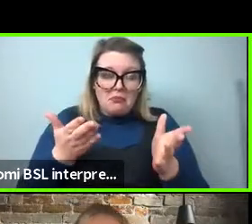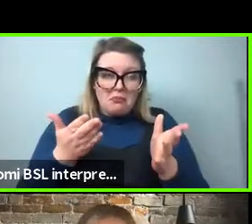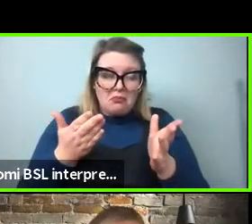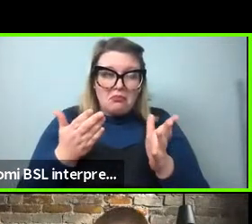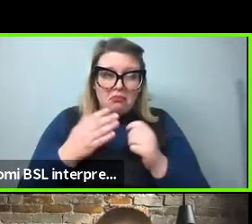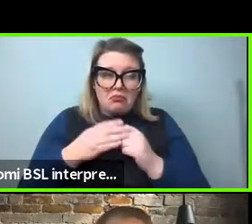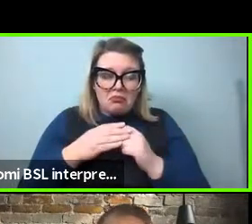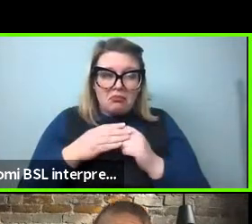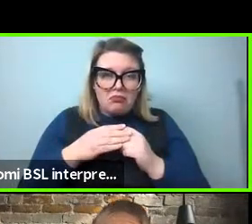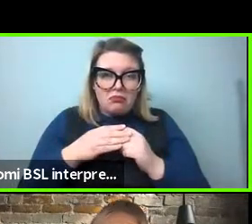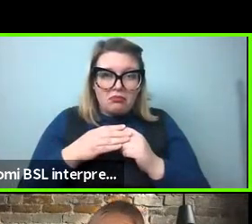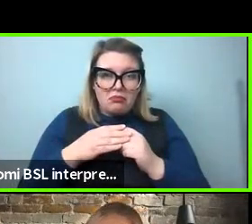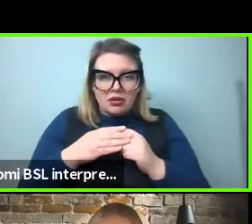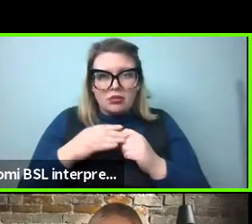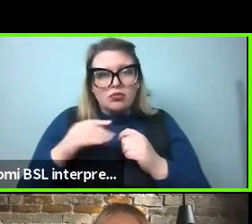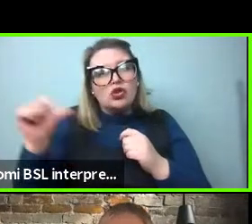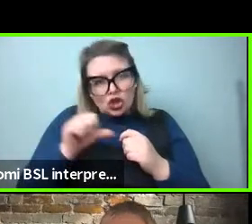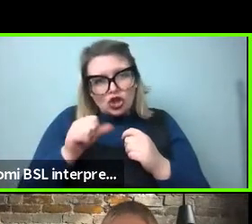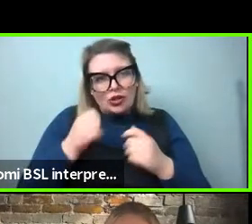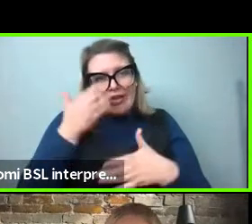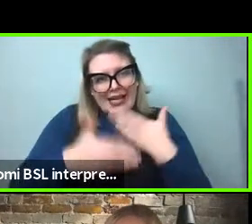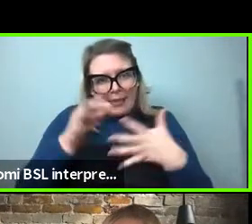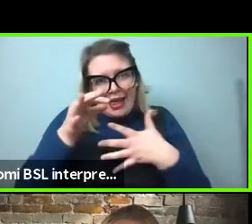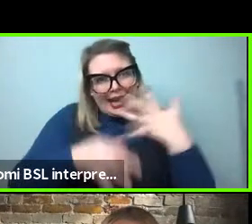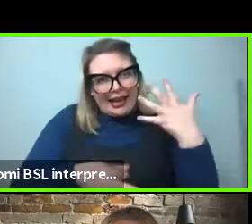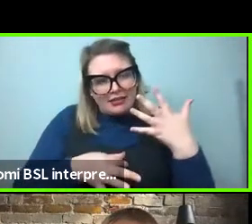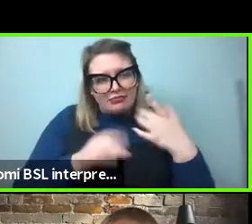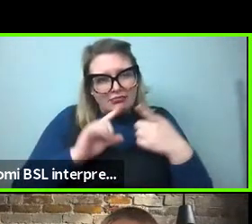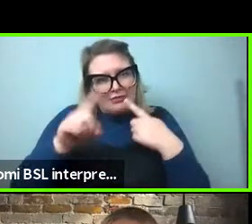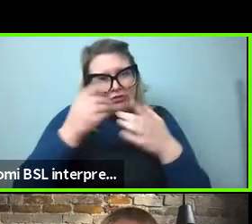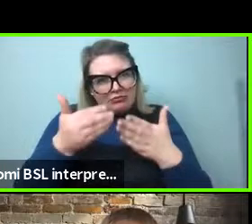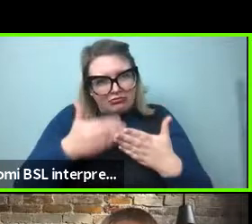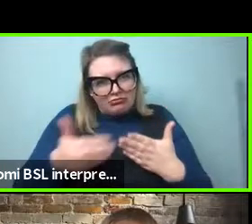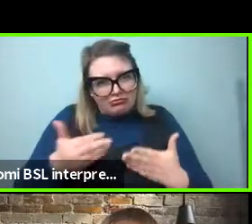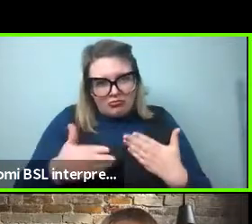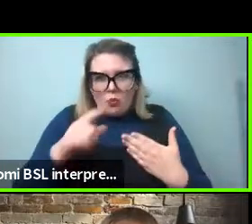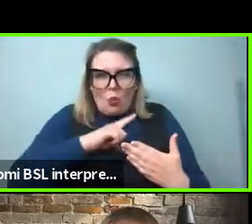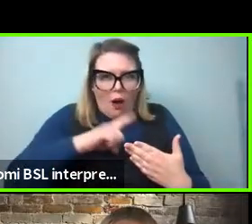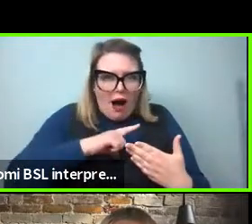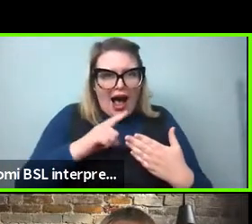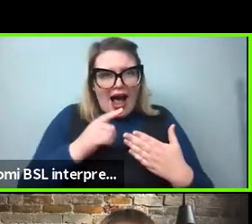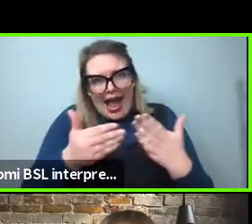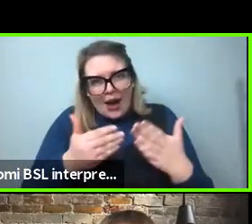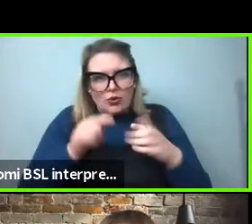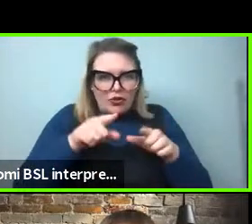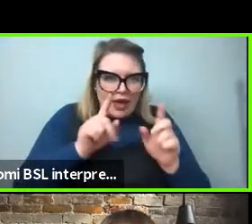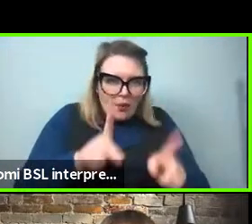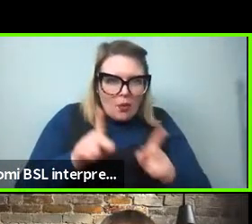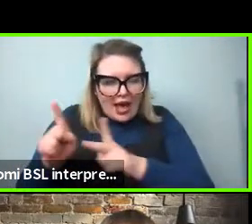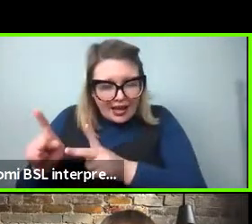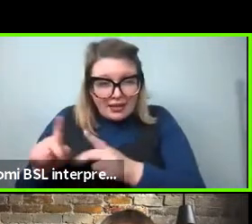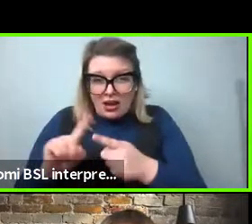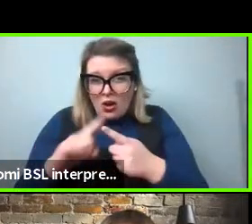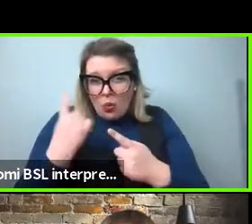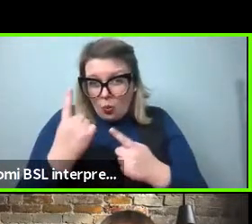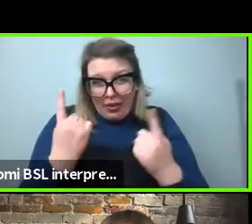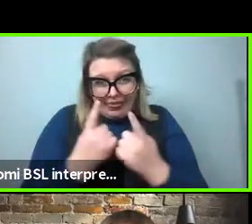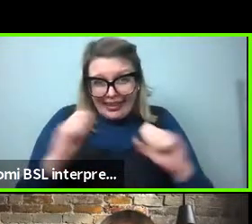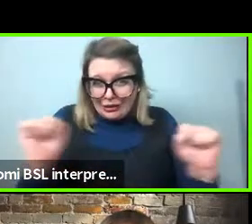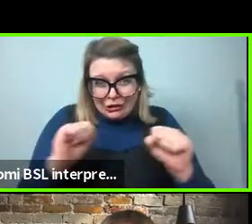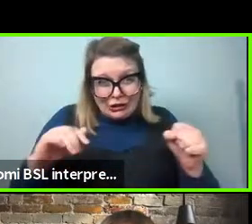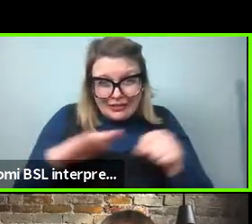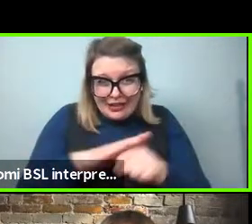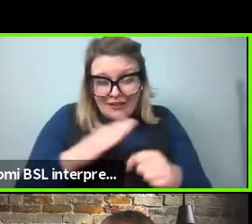should, it should potentially explain many aspects of why languages look the way they do. And so another one, which I didn't talk about at all, um,